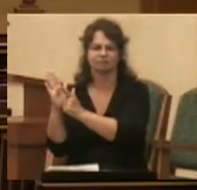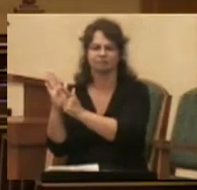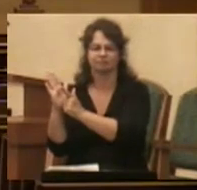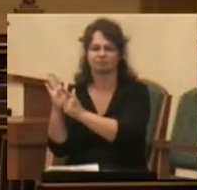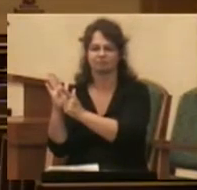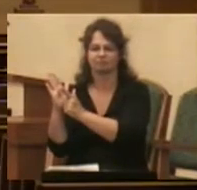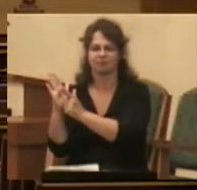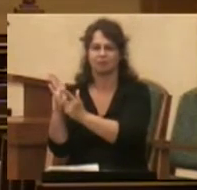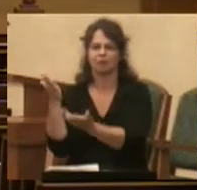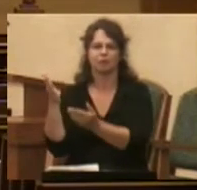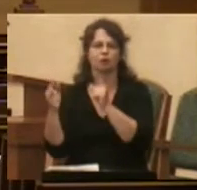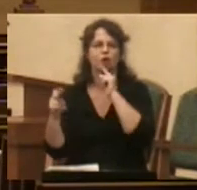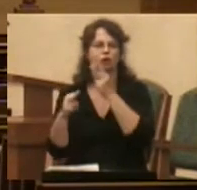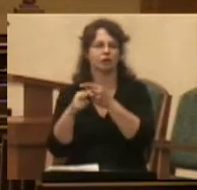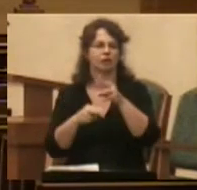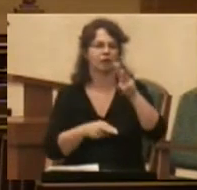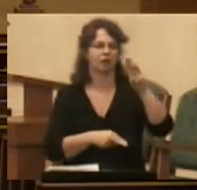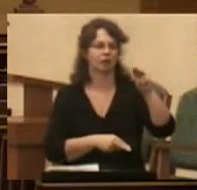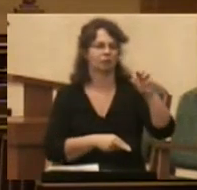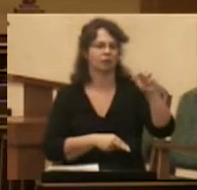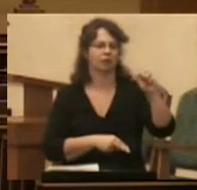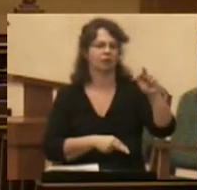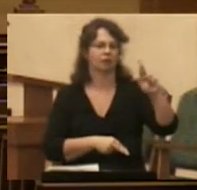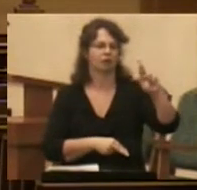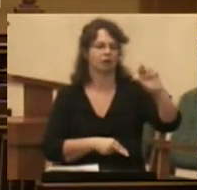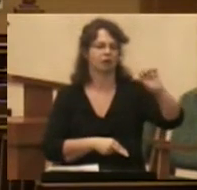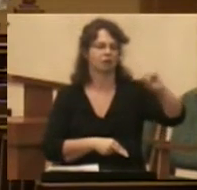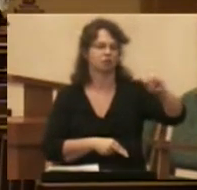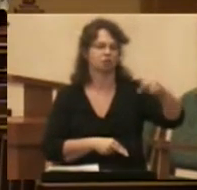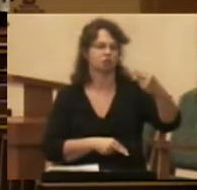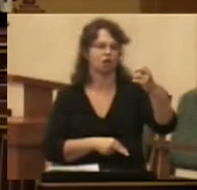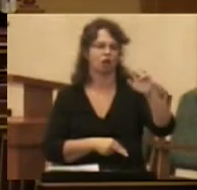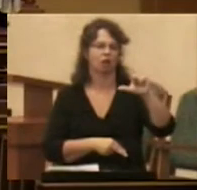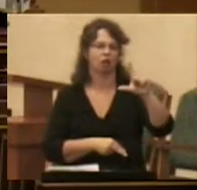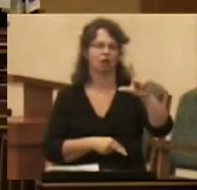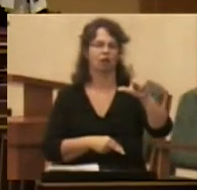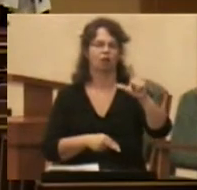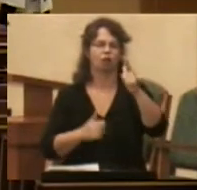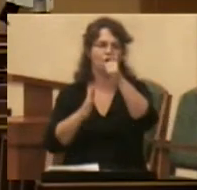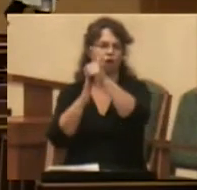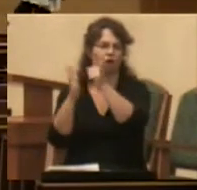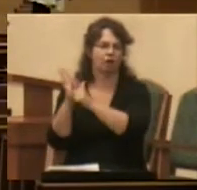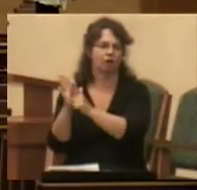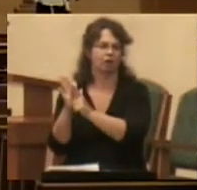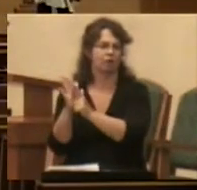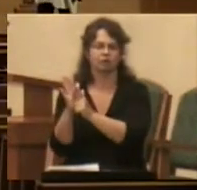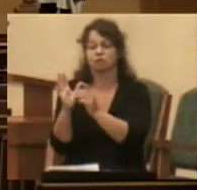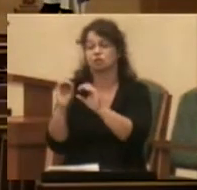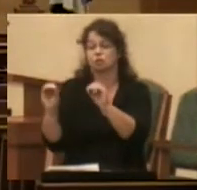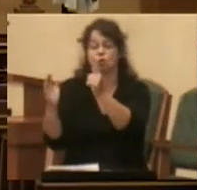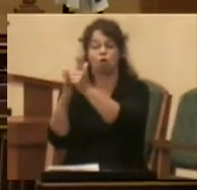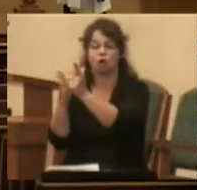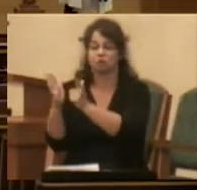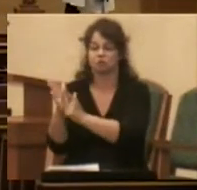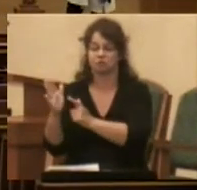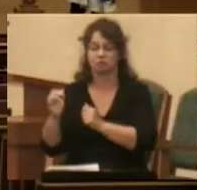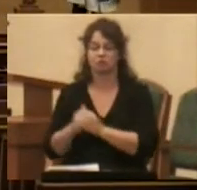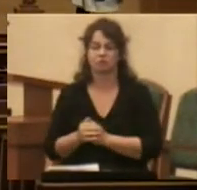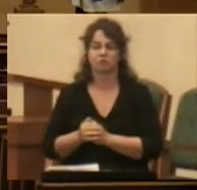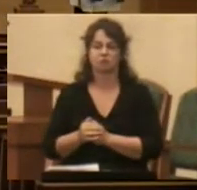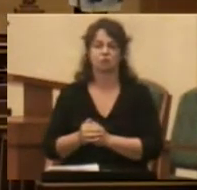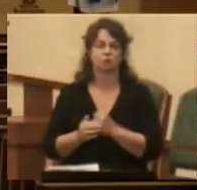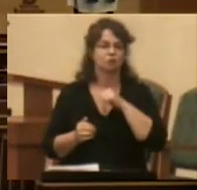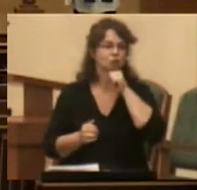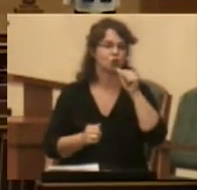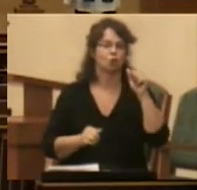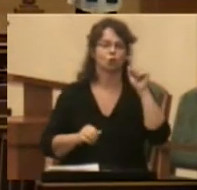law. Because for the most part most of us do respect the goods of others we don't worry about our